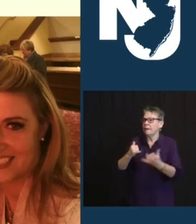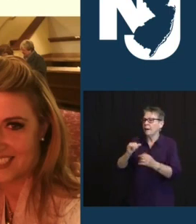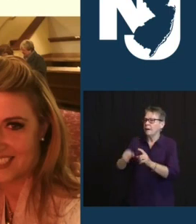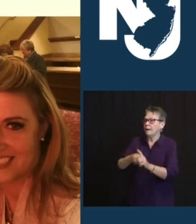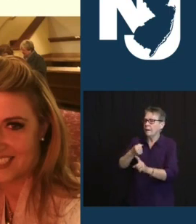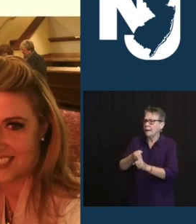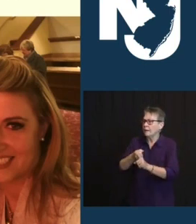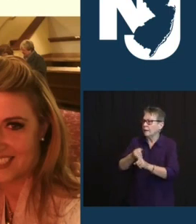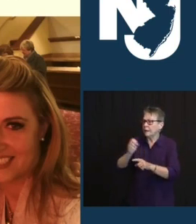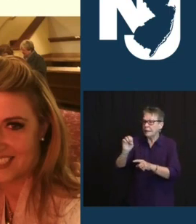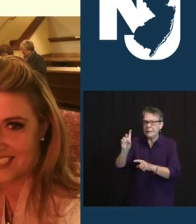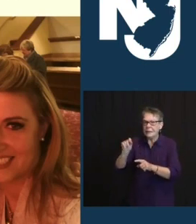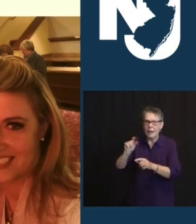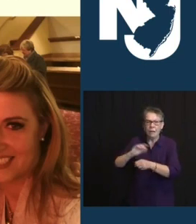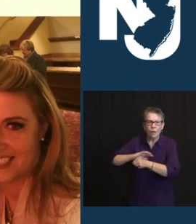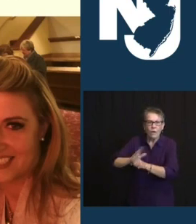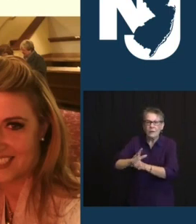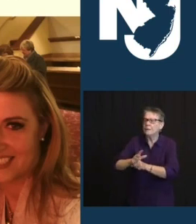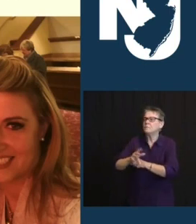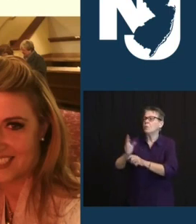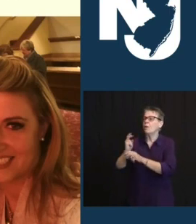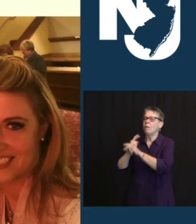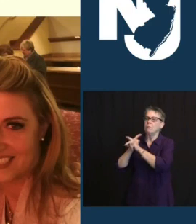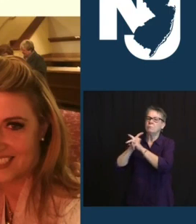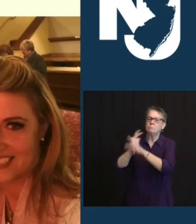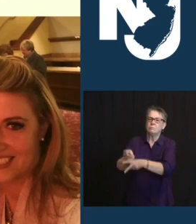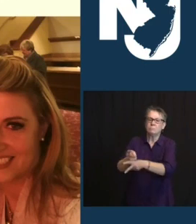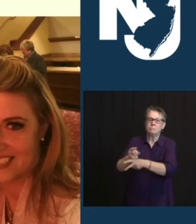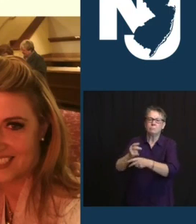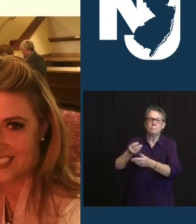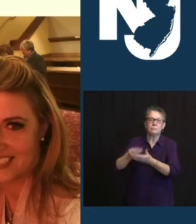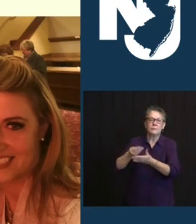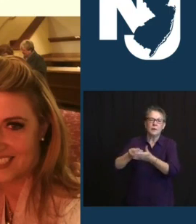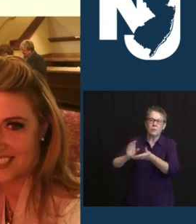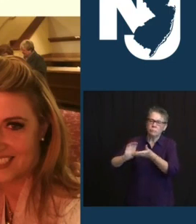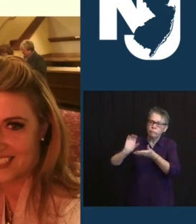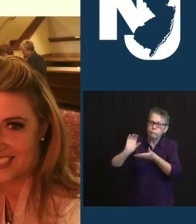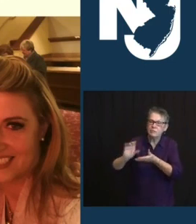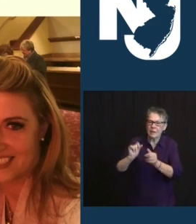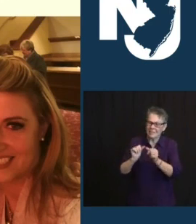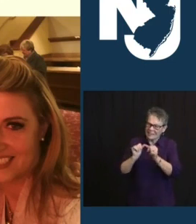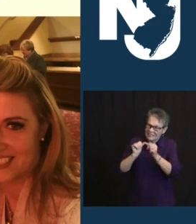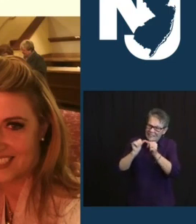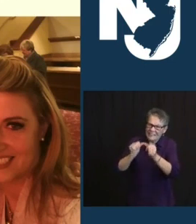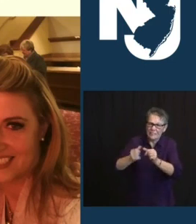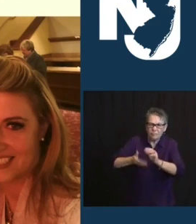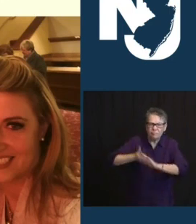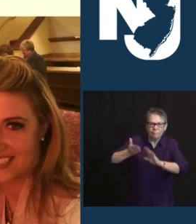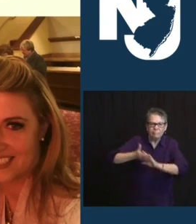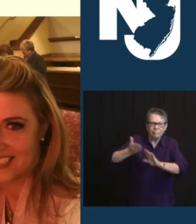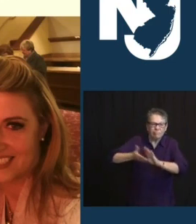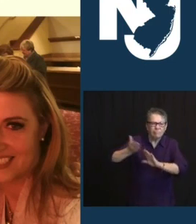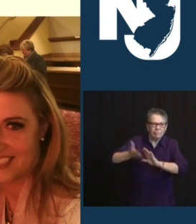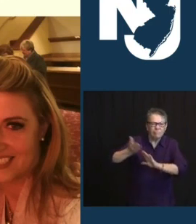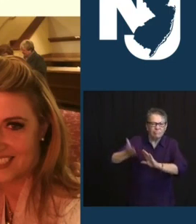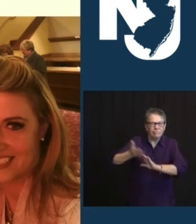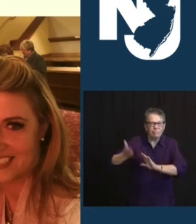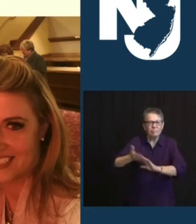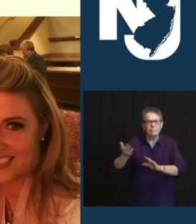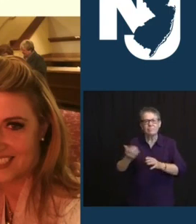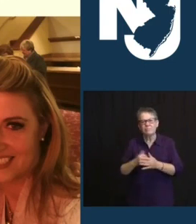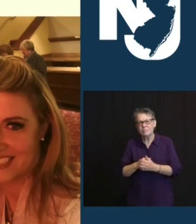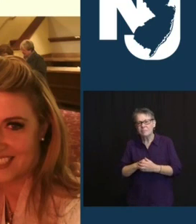DIRECT GRANTS AND LOANS THEY NEEDED TO KEEP THE GRENVILLE GOING BY, GOING BY COVERING THEIR, SORRY, GOING BY COVERING THEIR PAYROLL AND OTHER